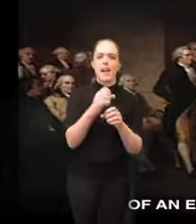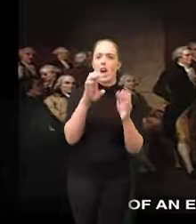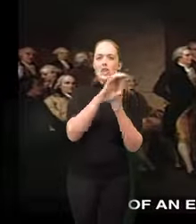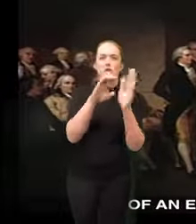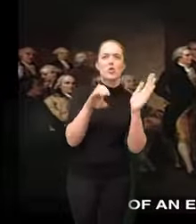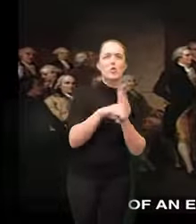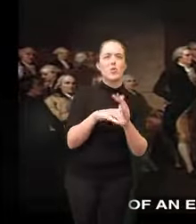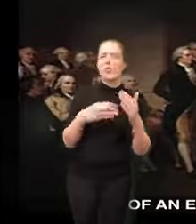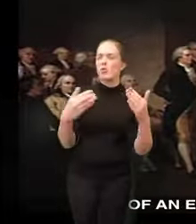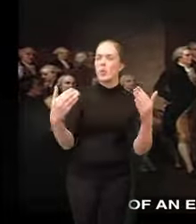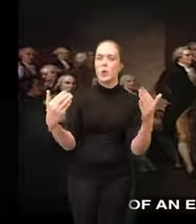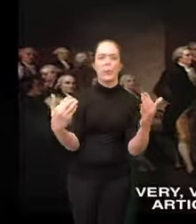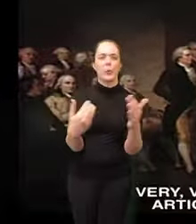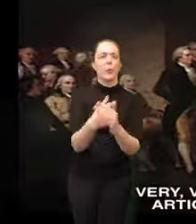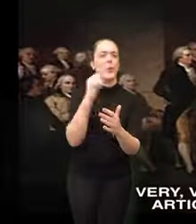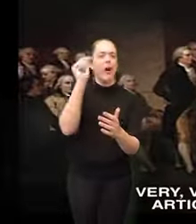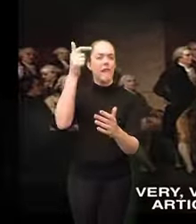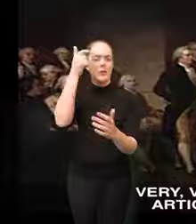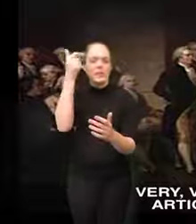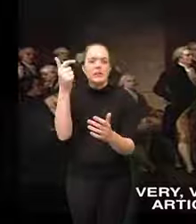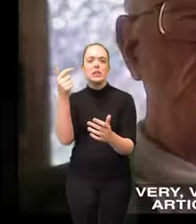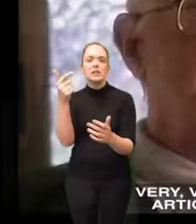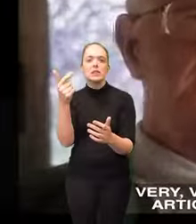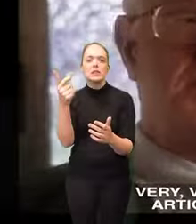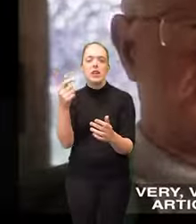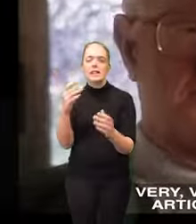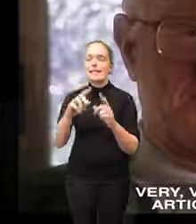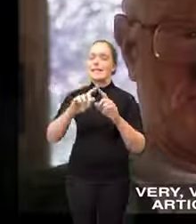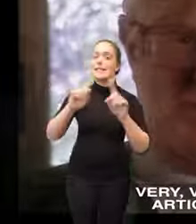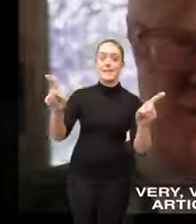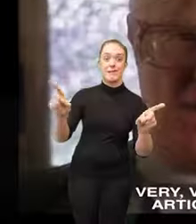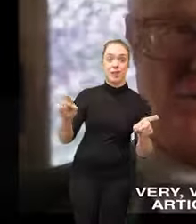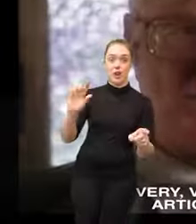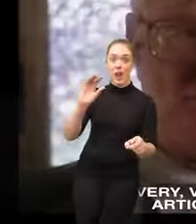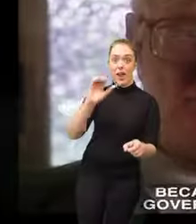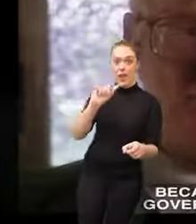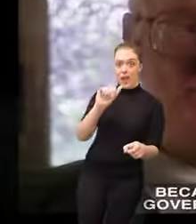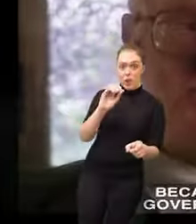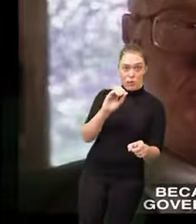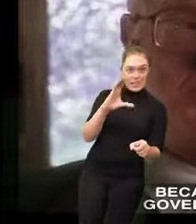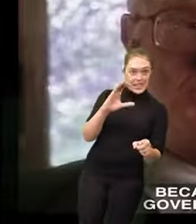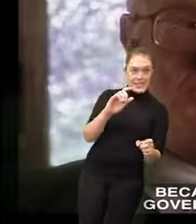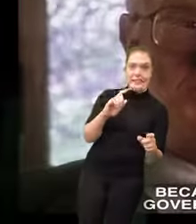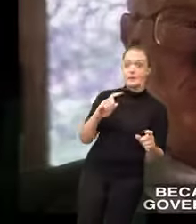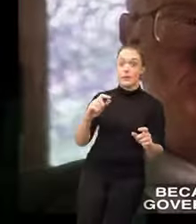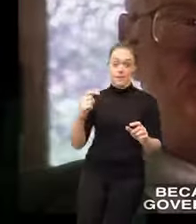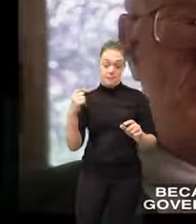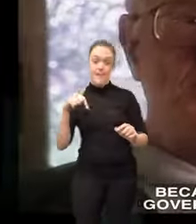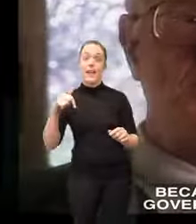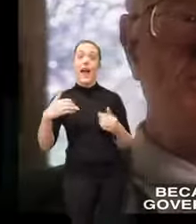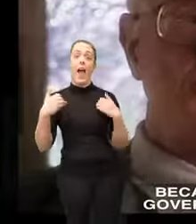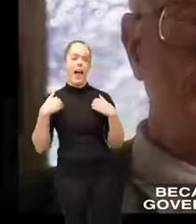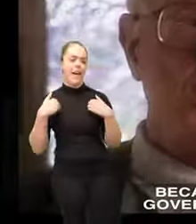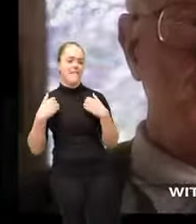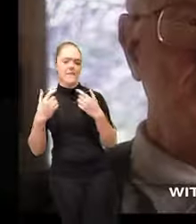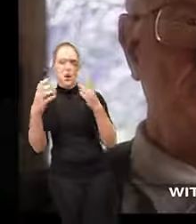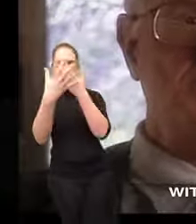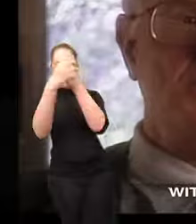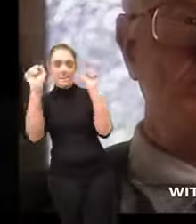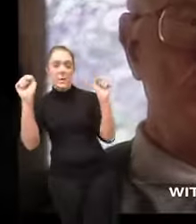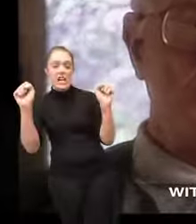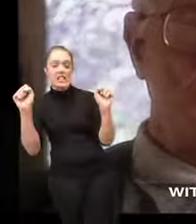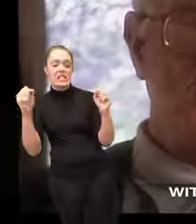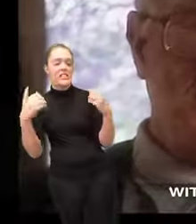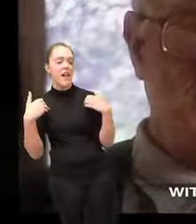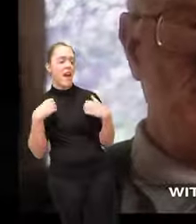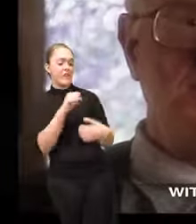an entirely new government very very different from the Articles of Confederation because it was a national government in its own right with